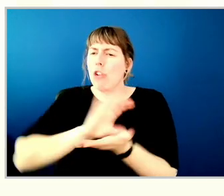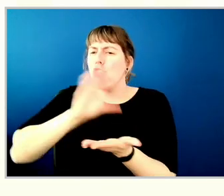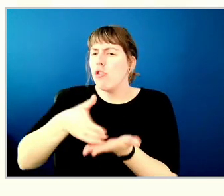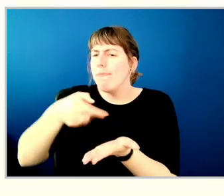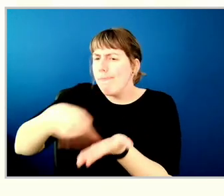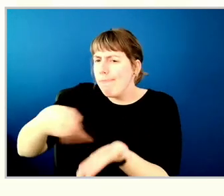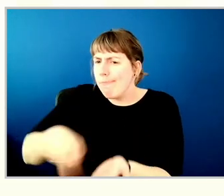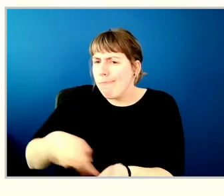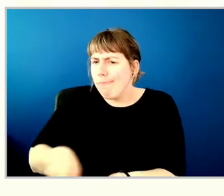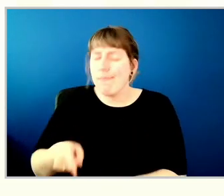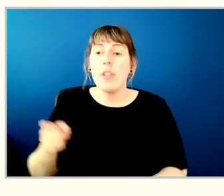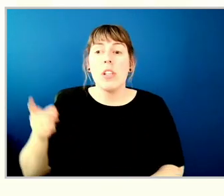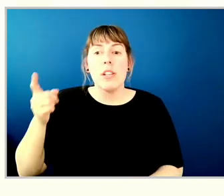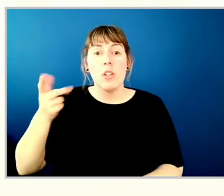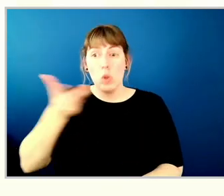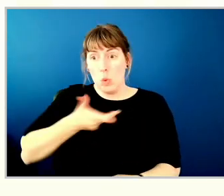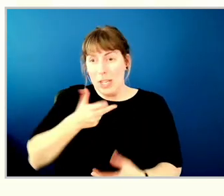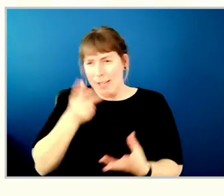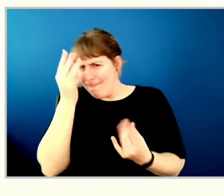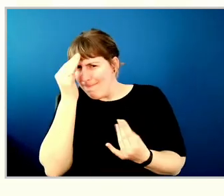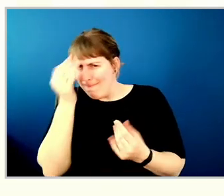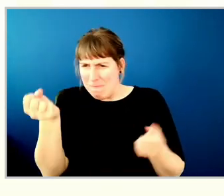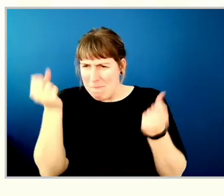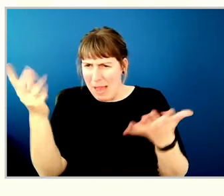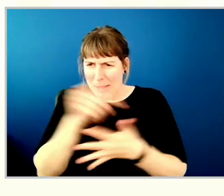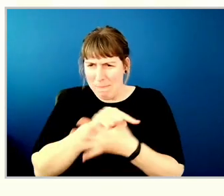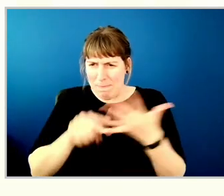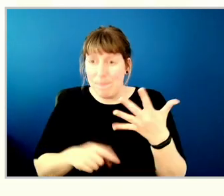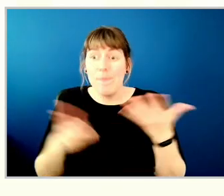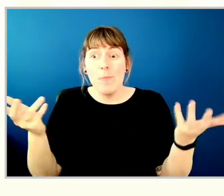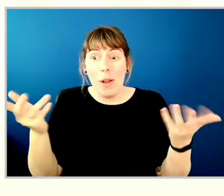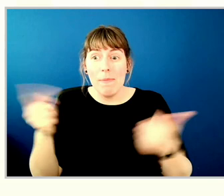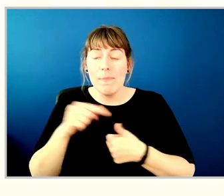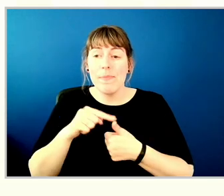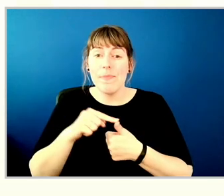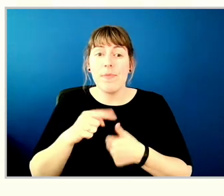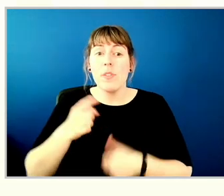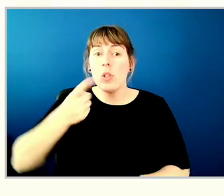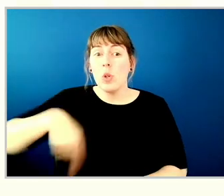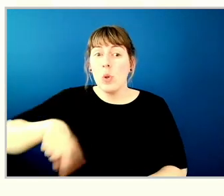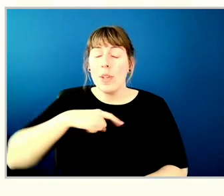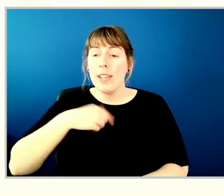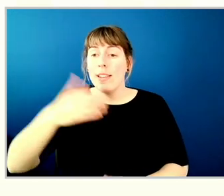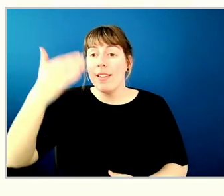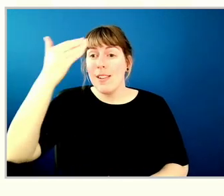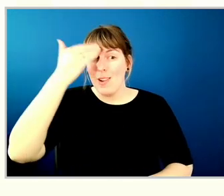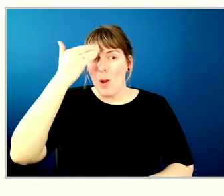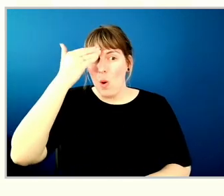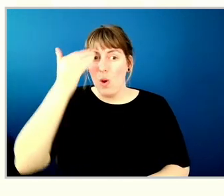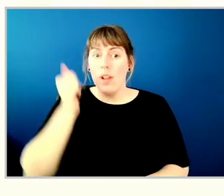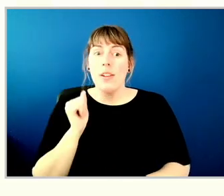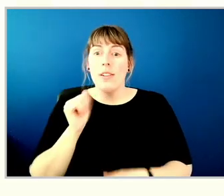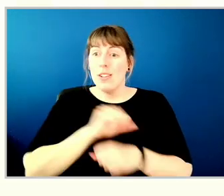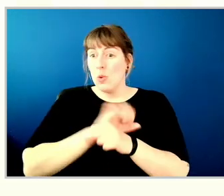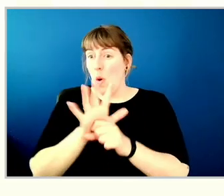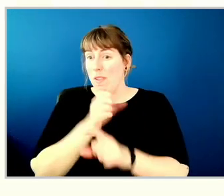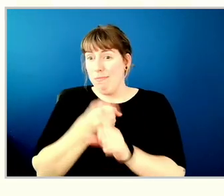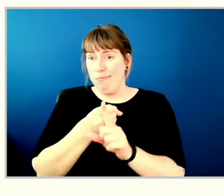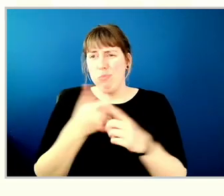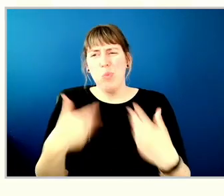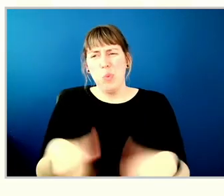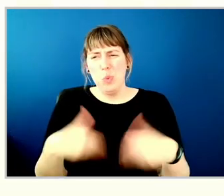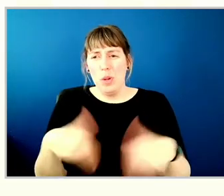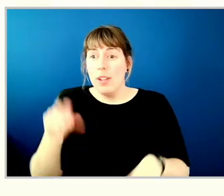wanted to take into consideration. The first was we were quite aware that, you know, we were in the midst of COVID, and while